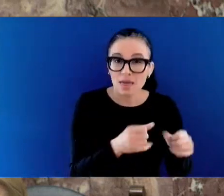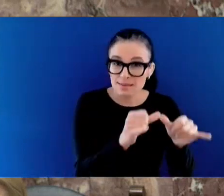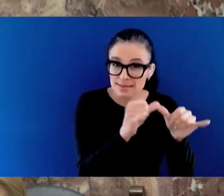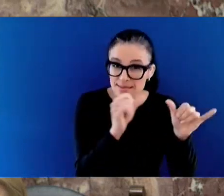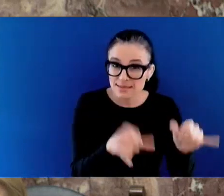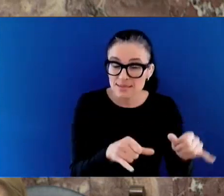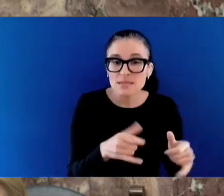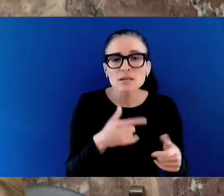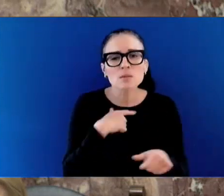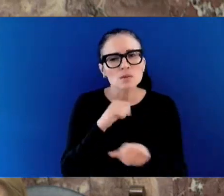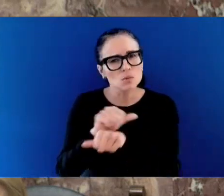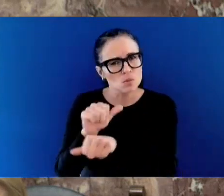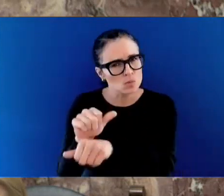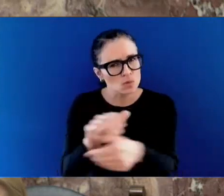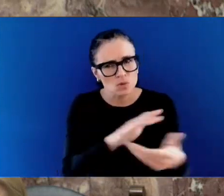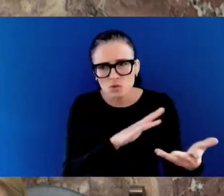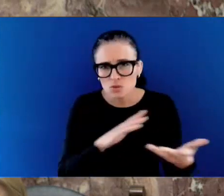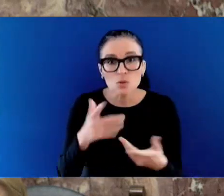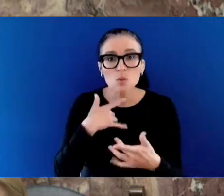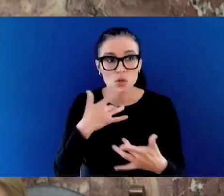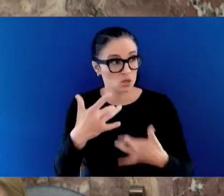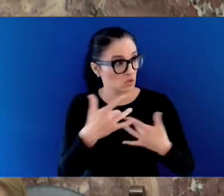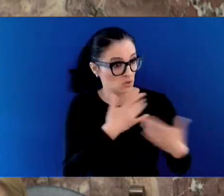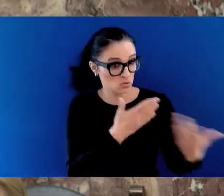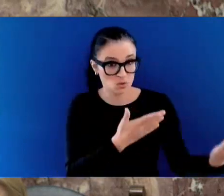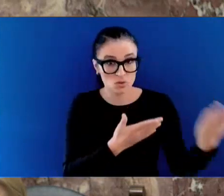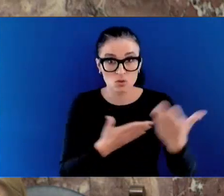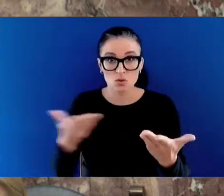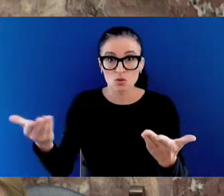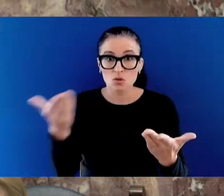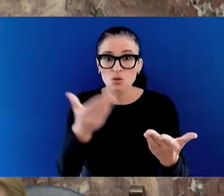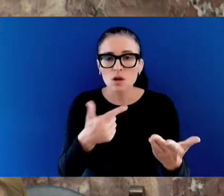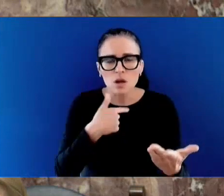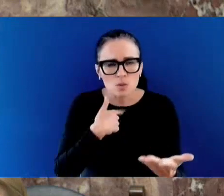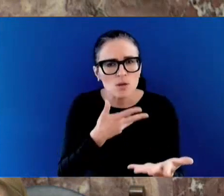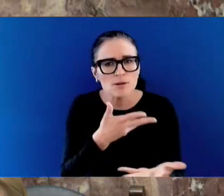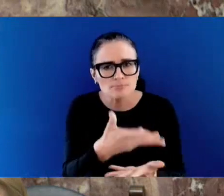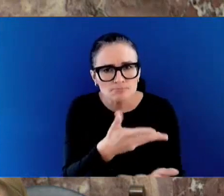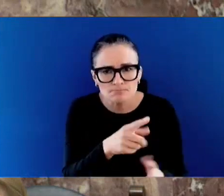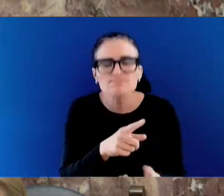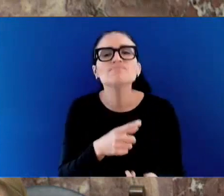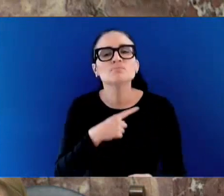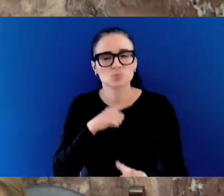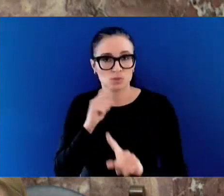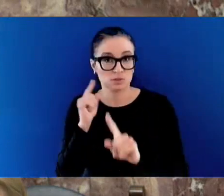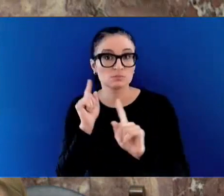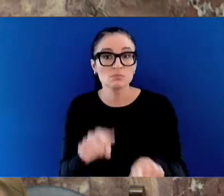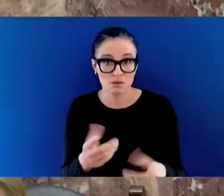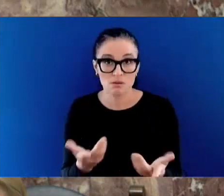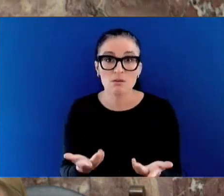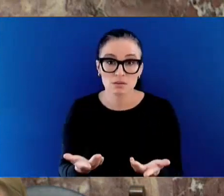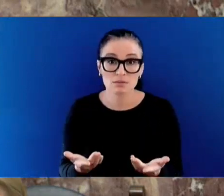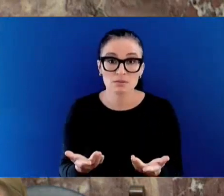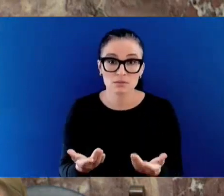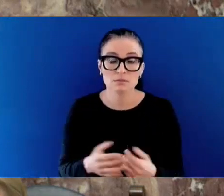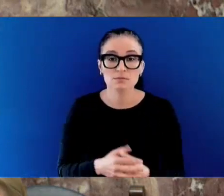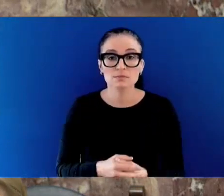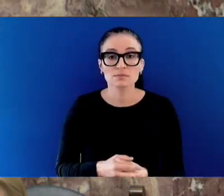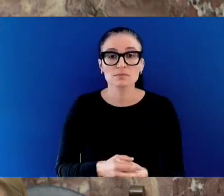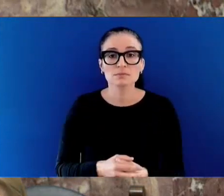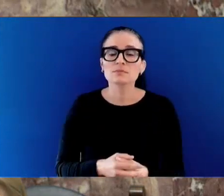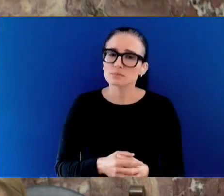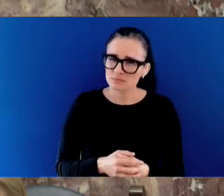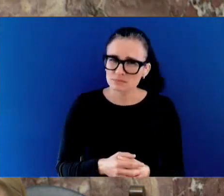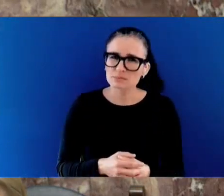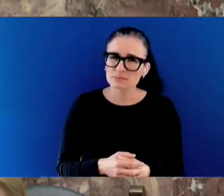issues around diversion. Our health system is on alert, and we